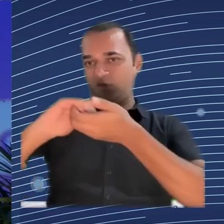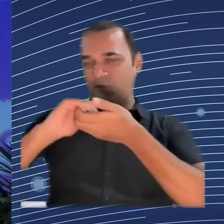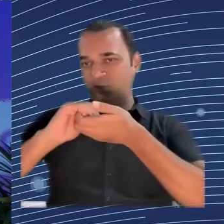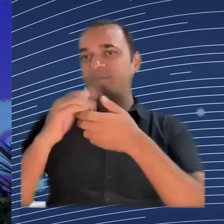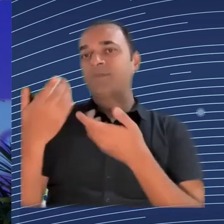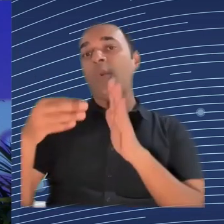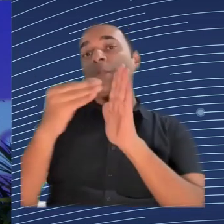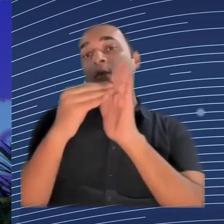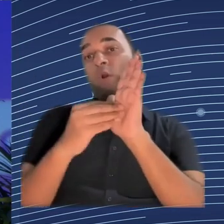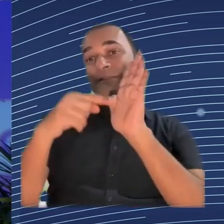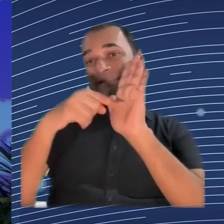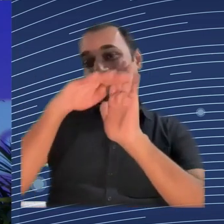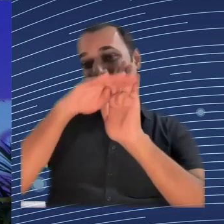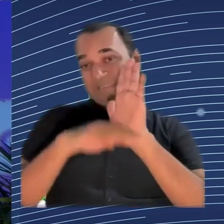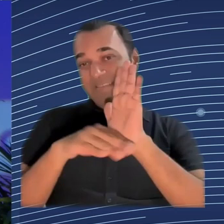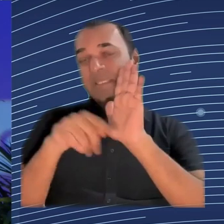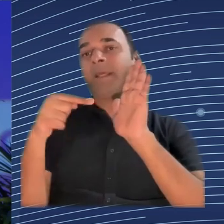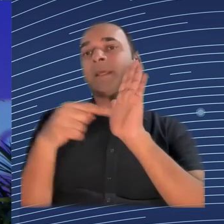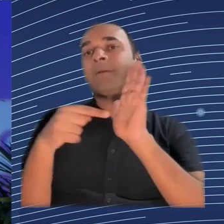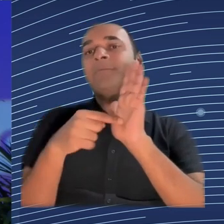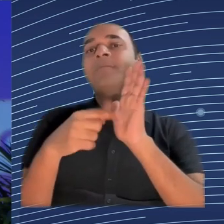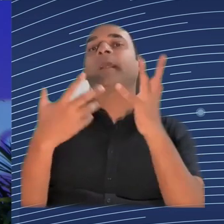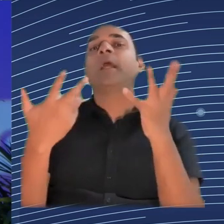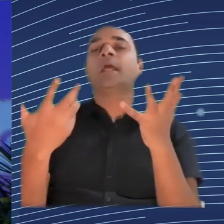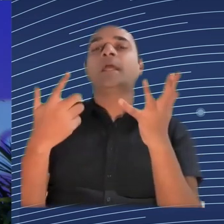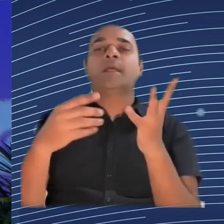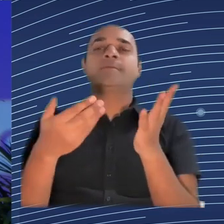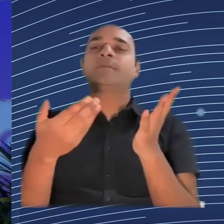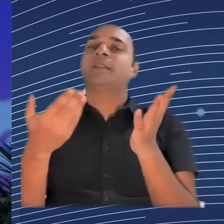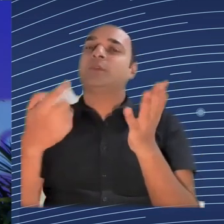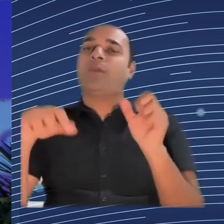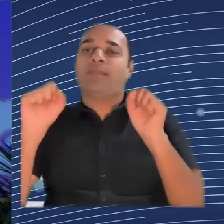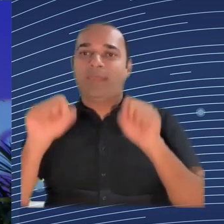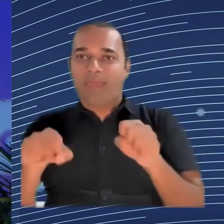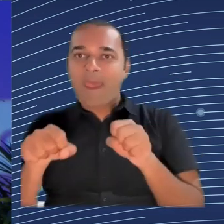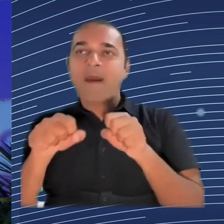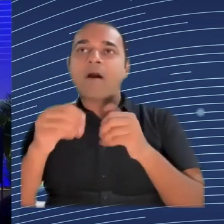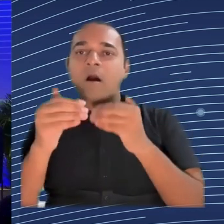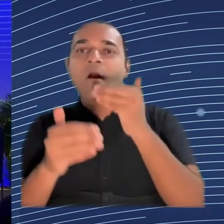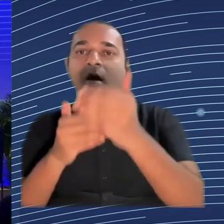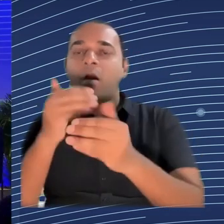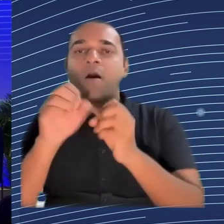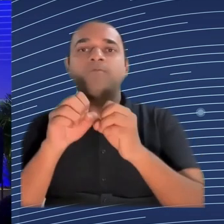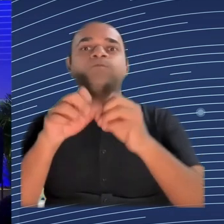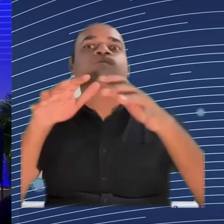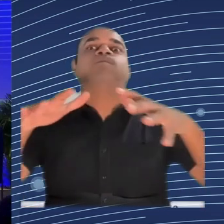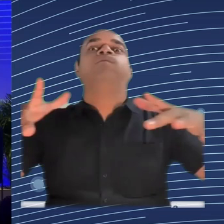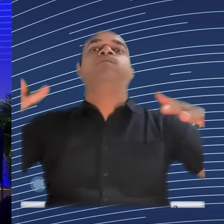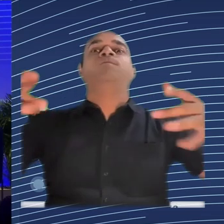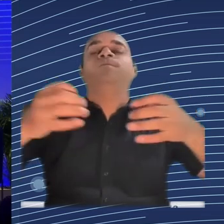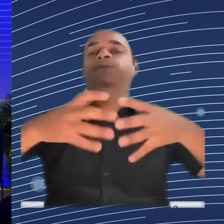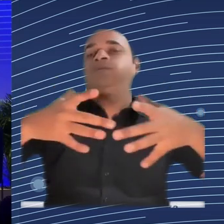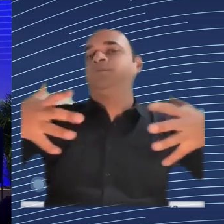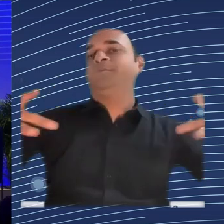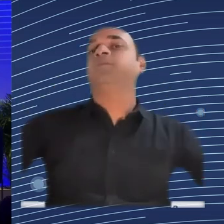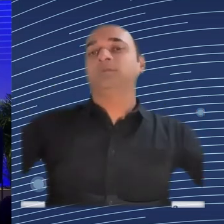processes and new practices in the ways that stakeholders are involved. Thank you very much. I would like now to, there is what I think is